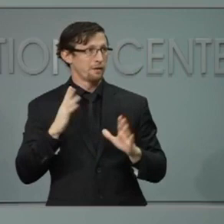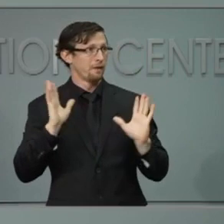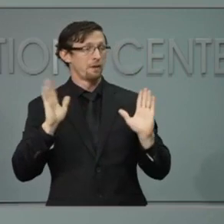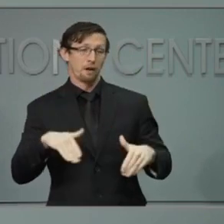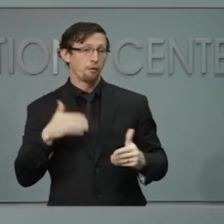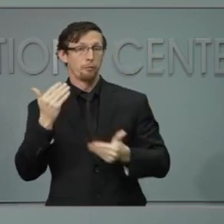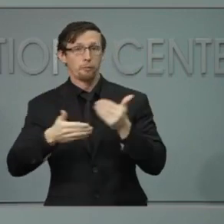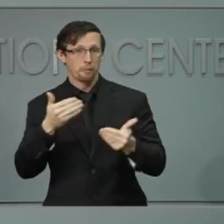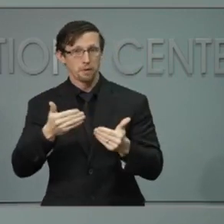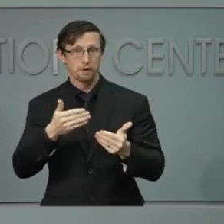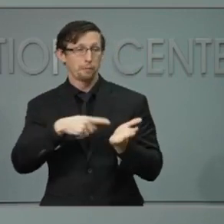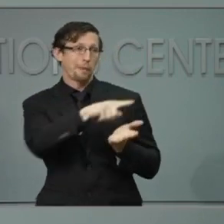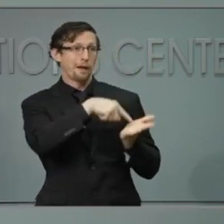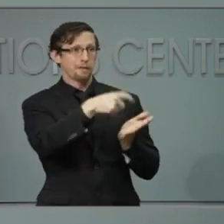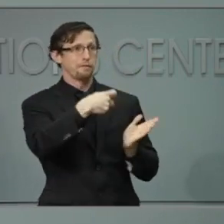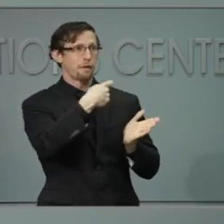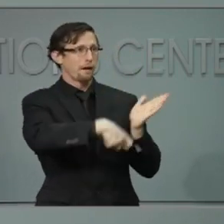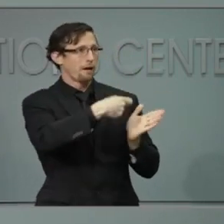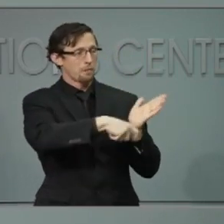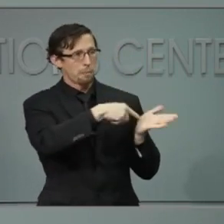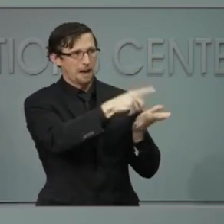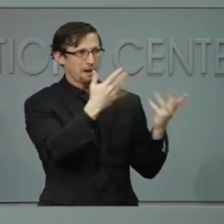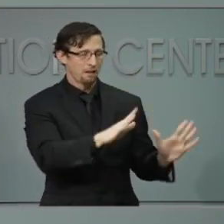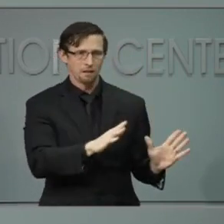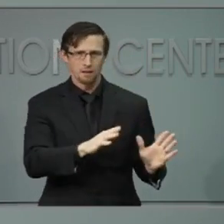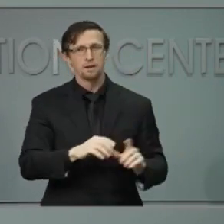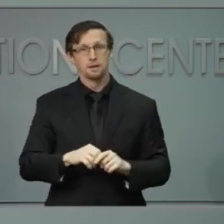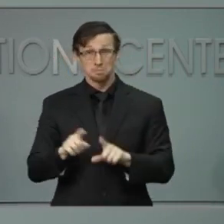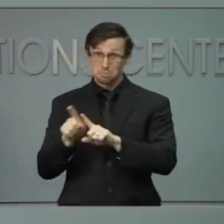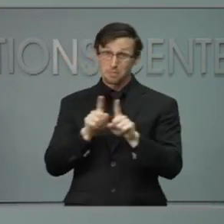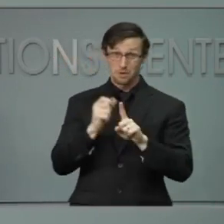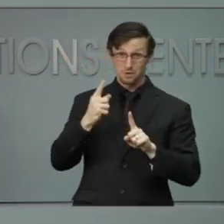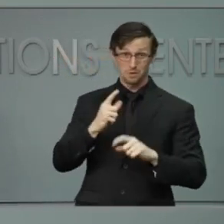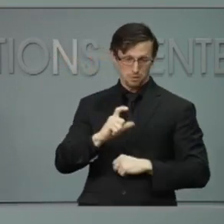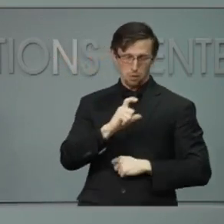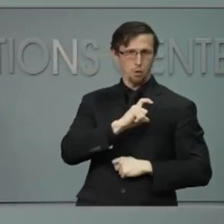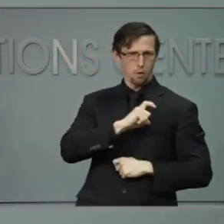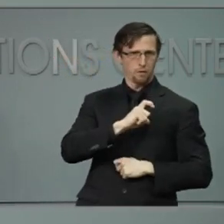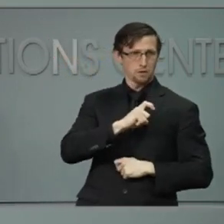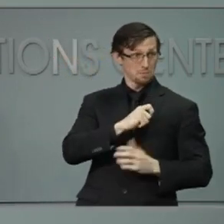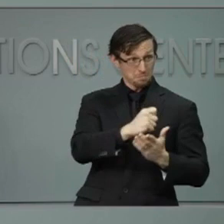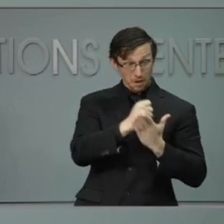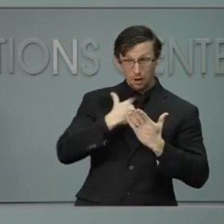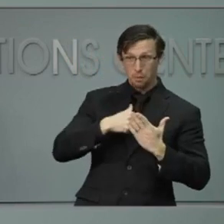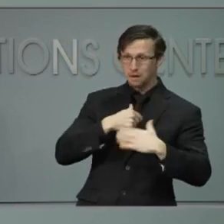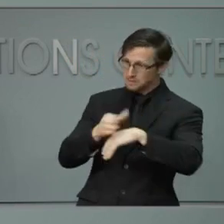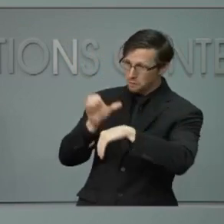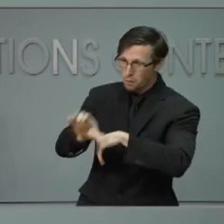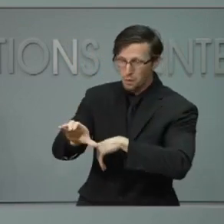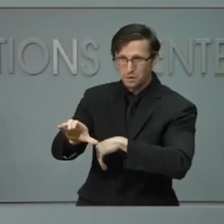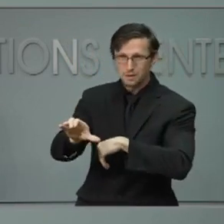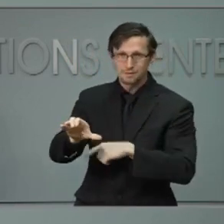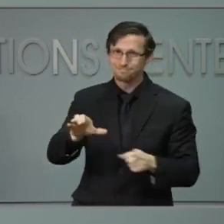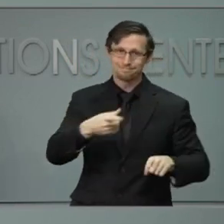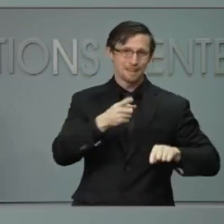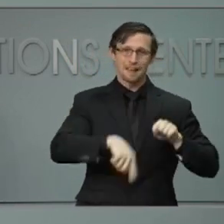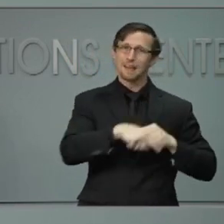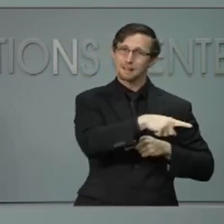challenged by using law enforcement to enforce the order, our since their resources were already stretched thin.